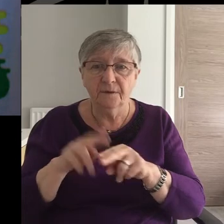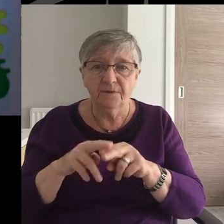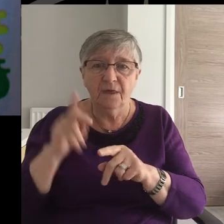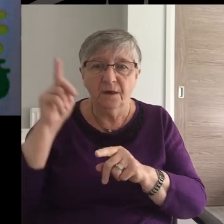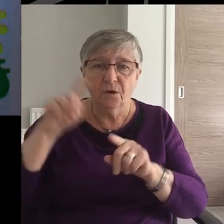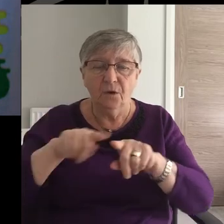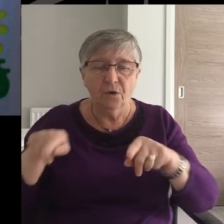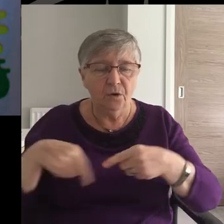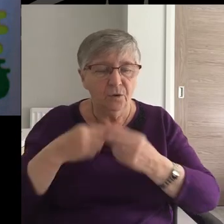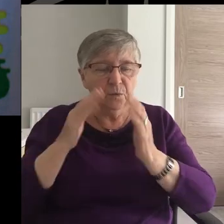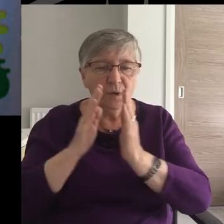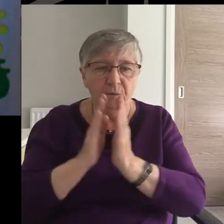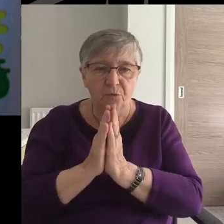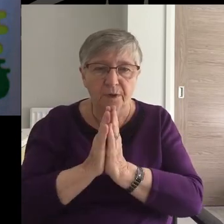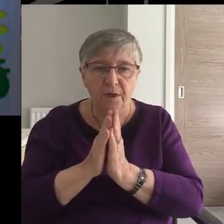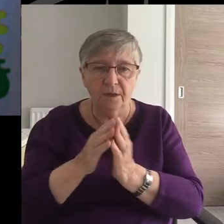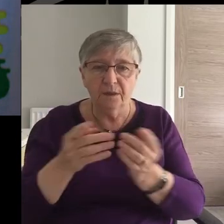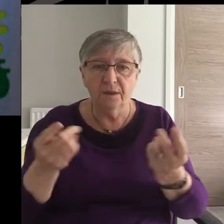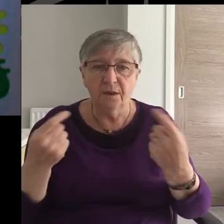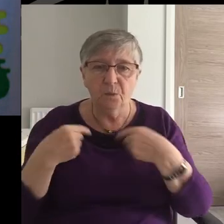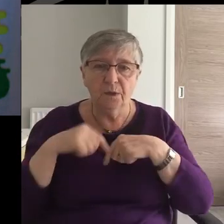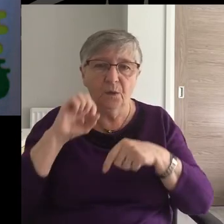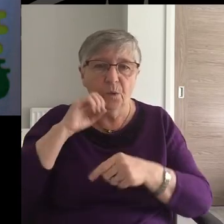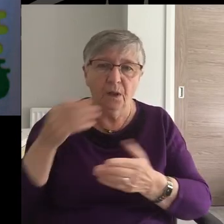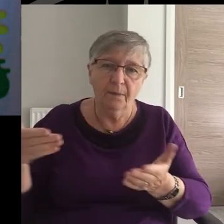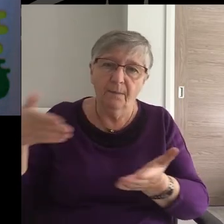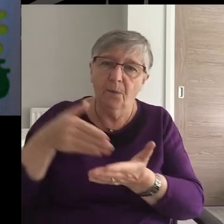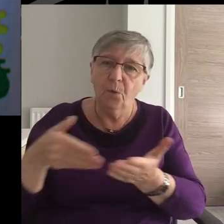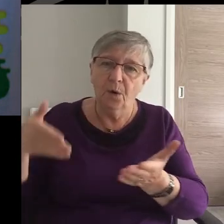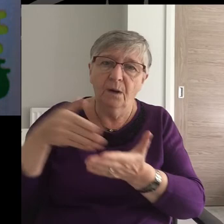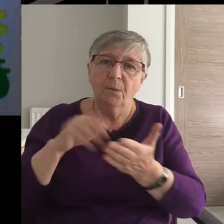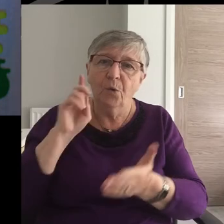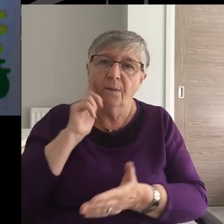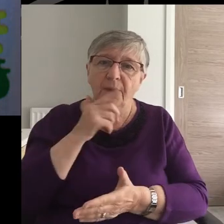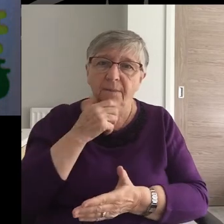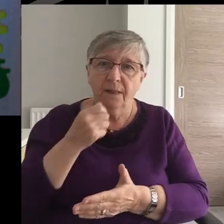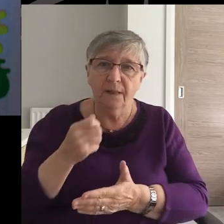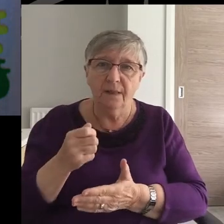Father God, we pray that more and more folk